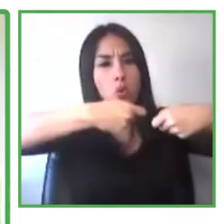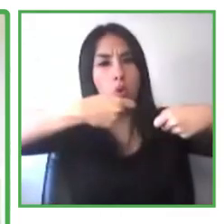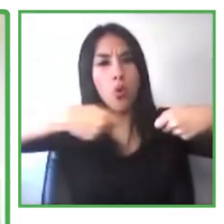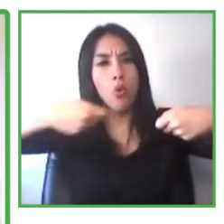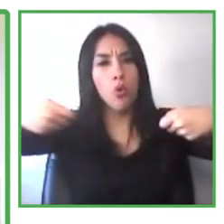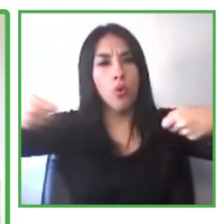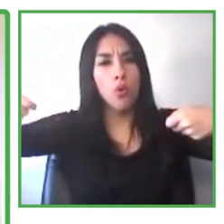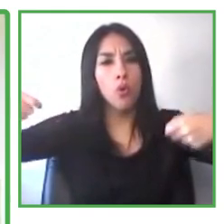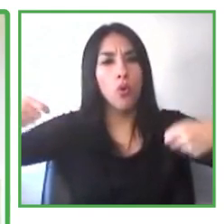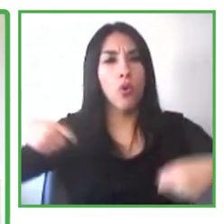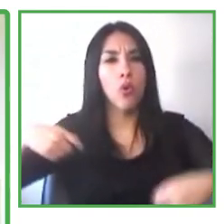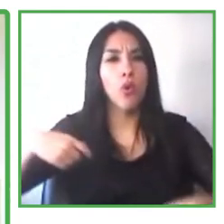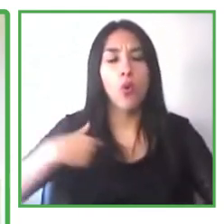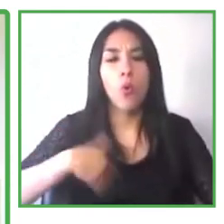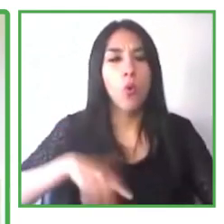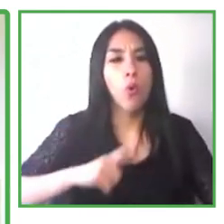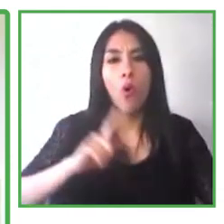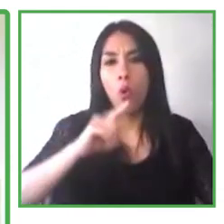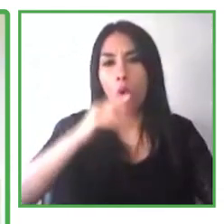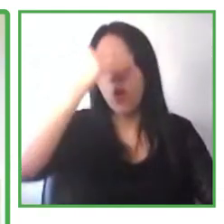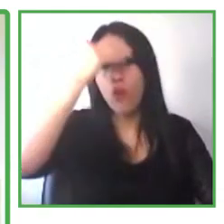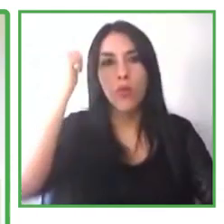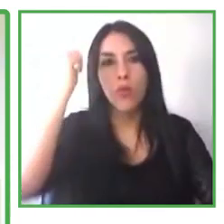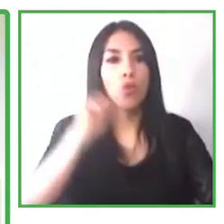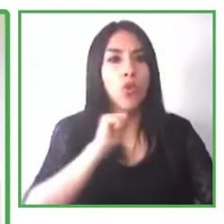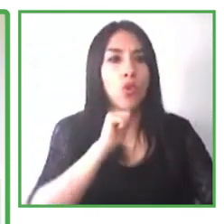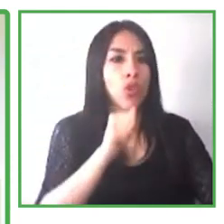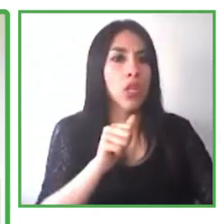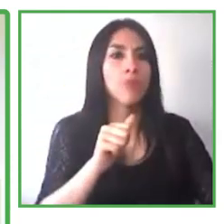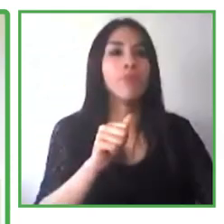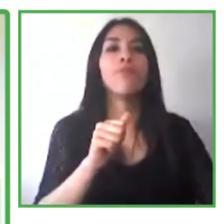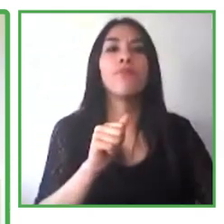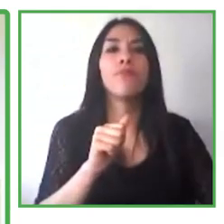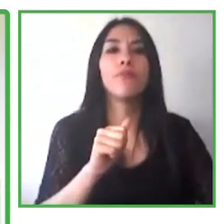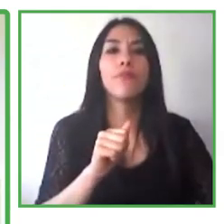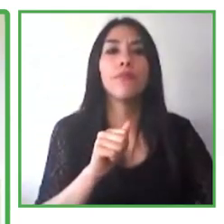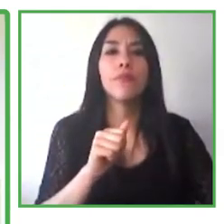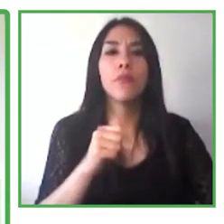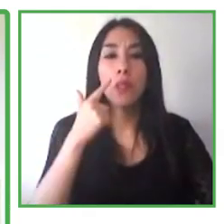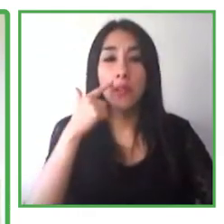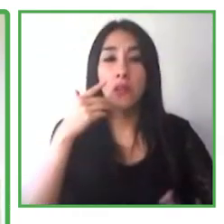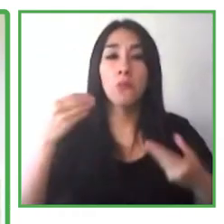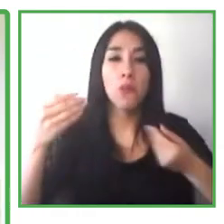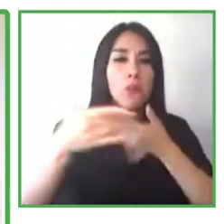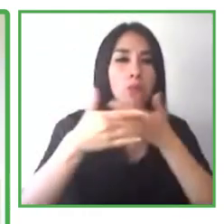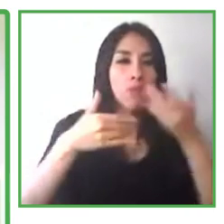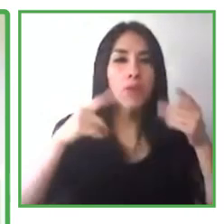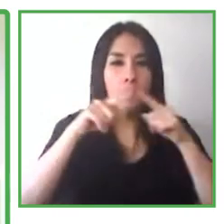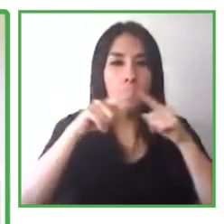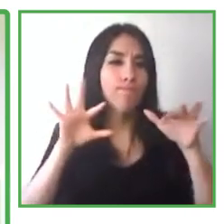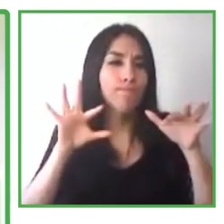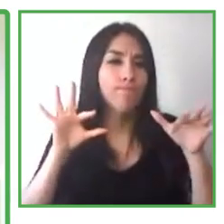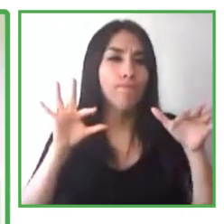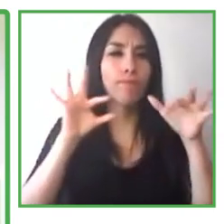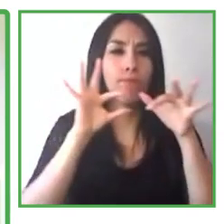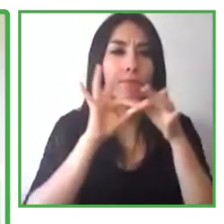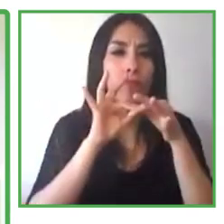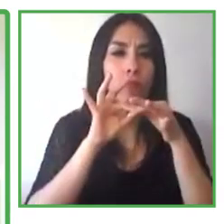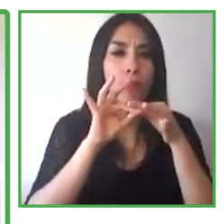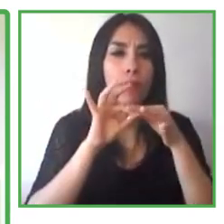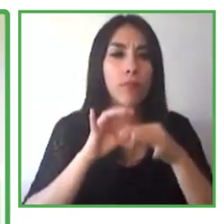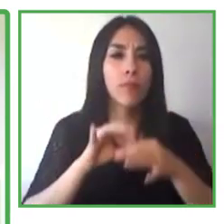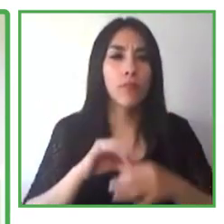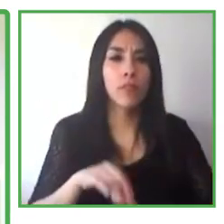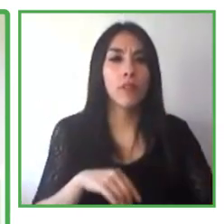one week and try to create new things for people with disabilities. She told me that when she talked to her parents using chat, she would ask them